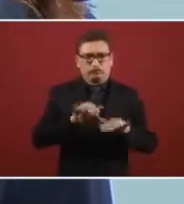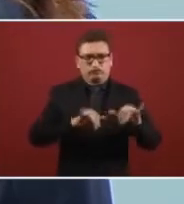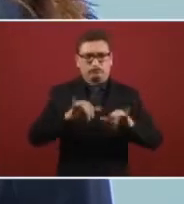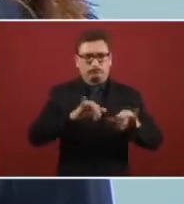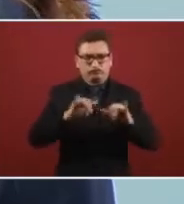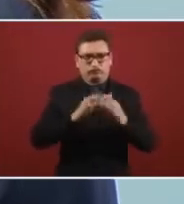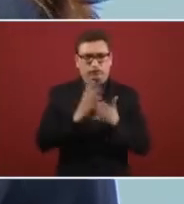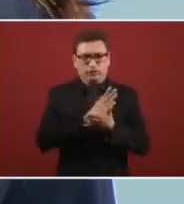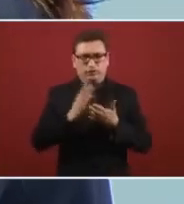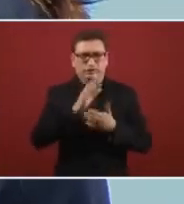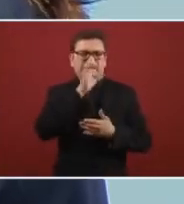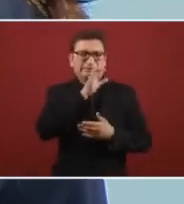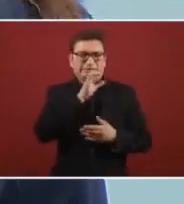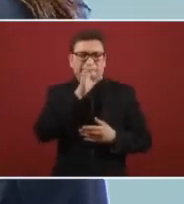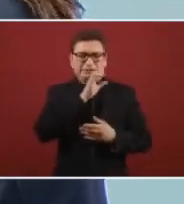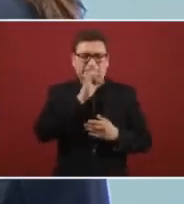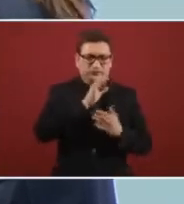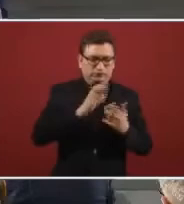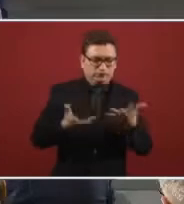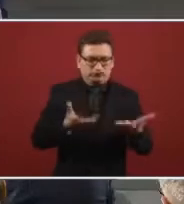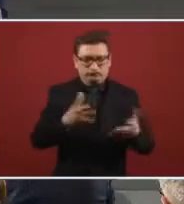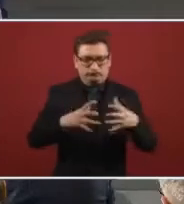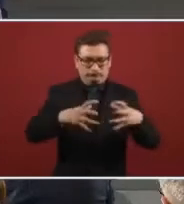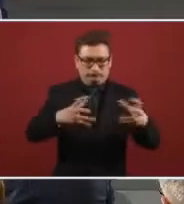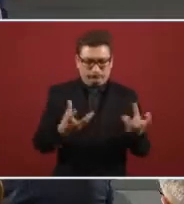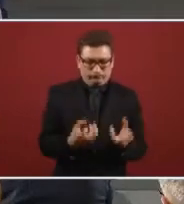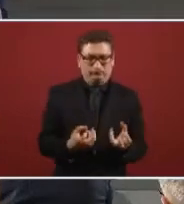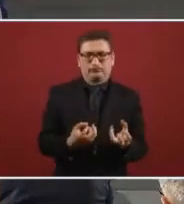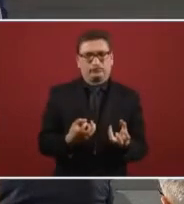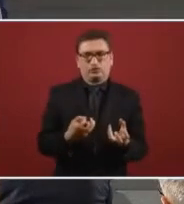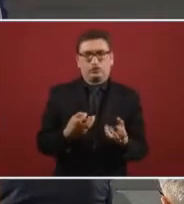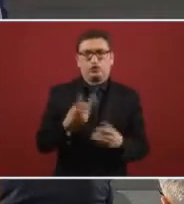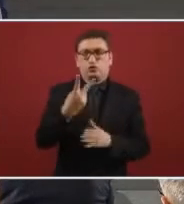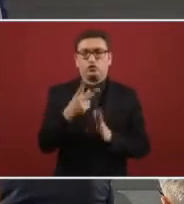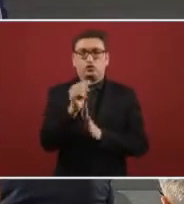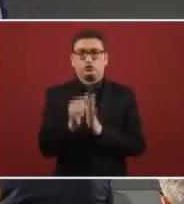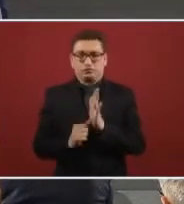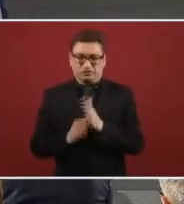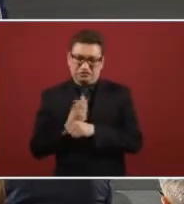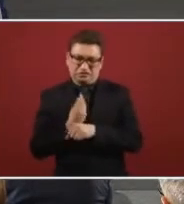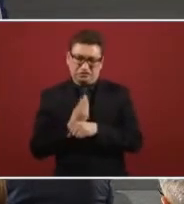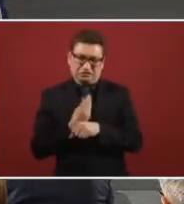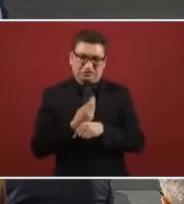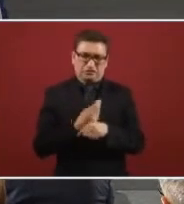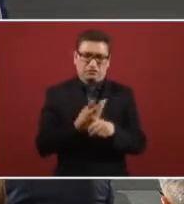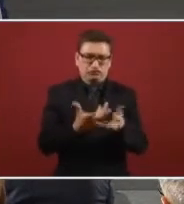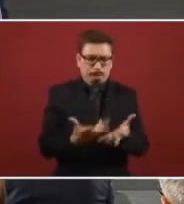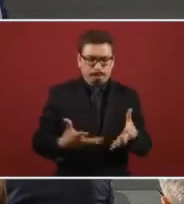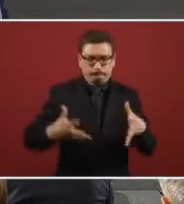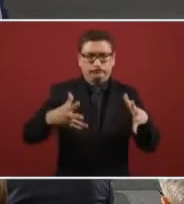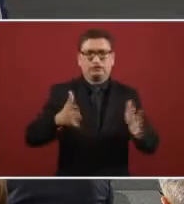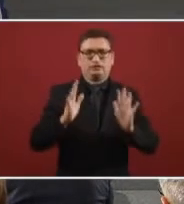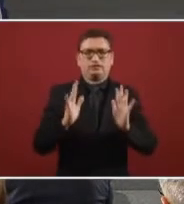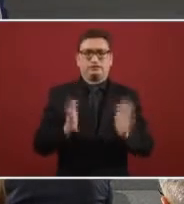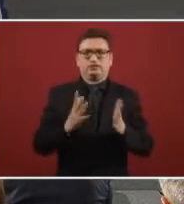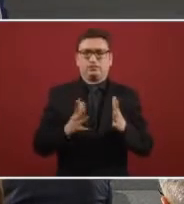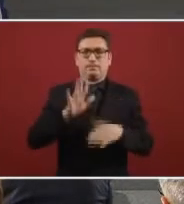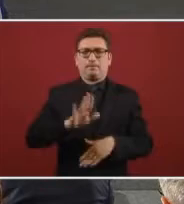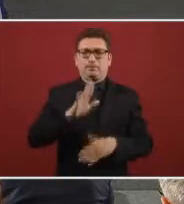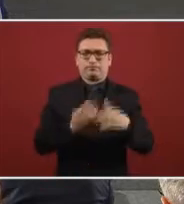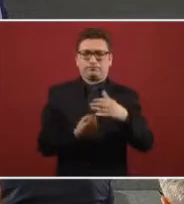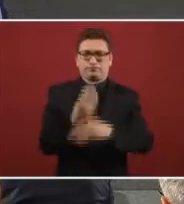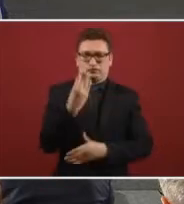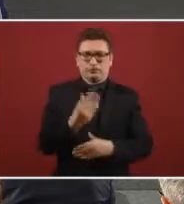loosen the hydrocarbons in the exchange of heat but in less than two months they're like